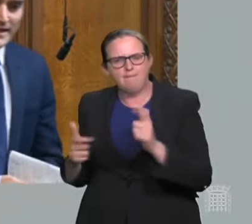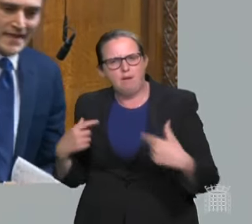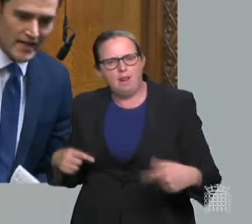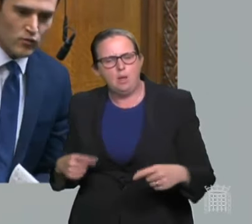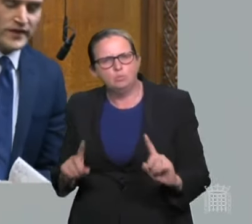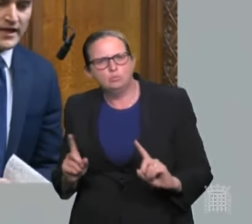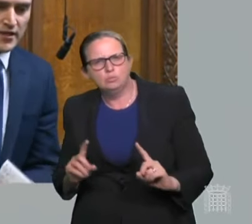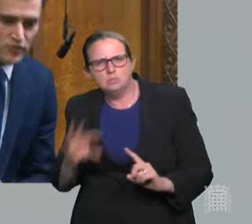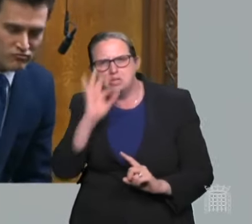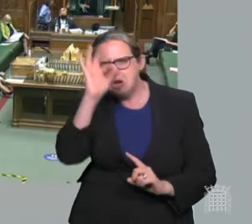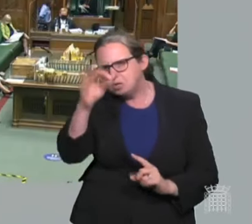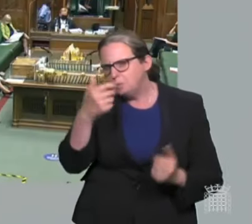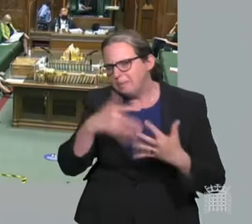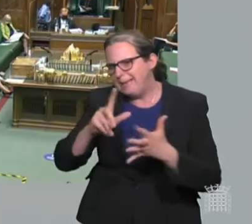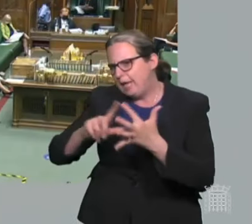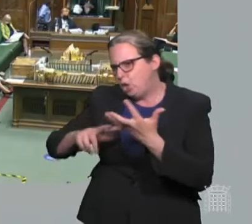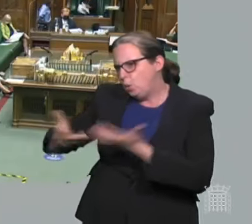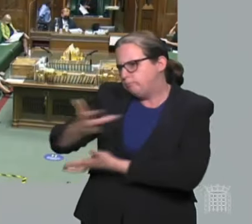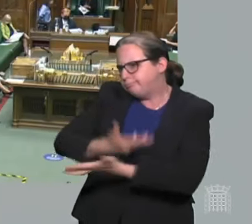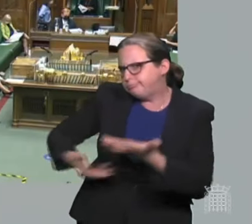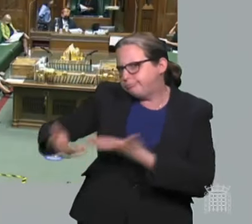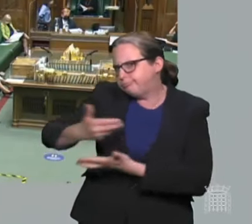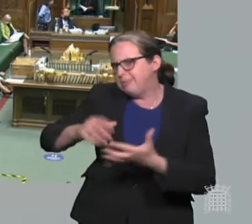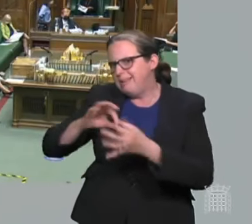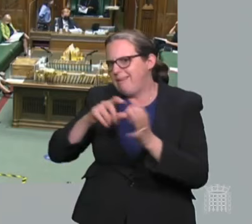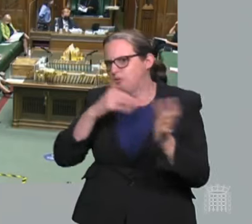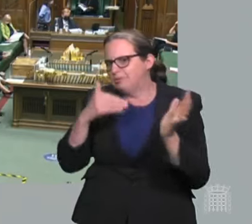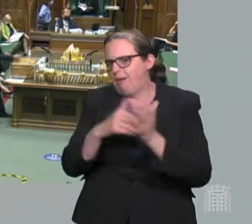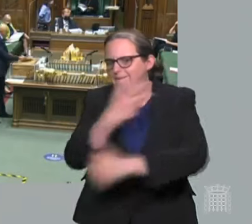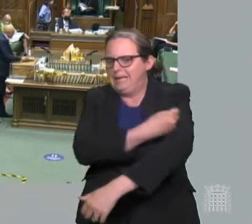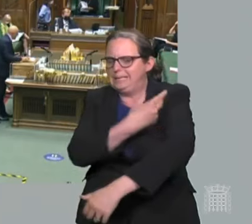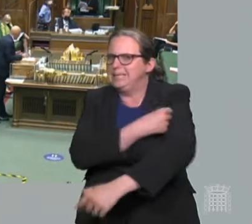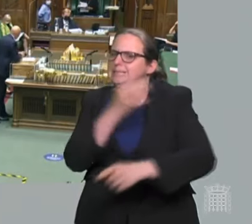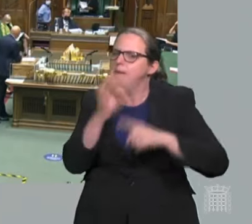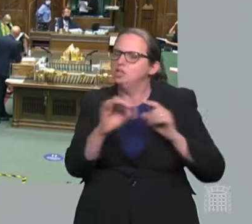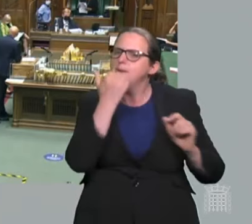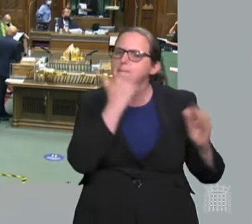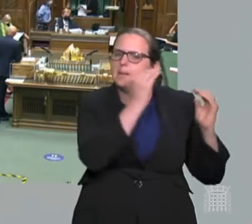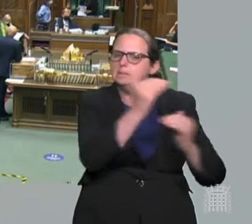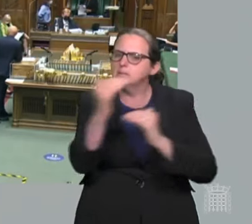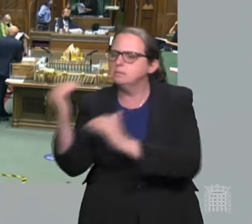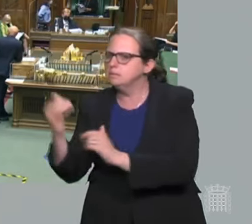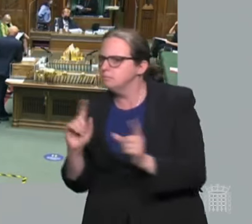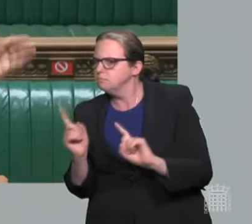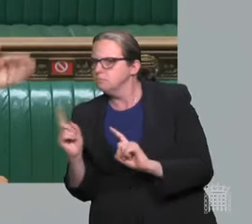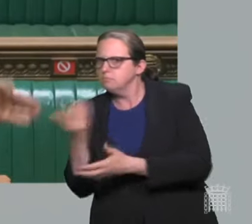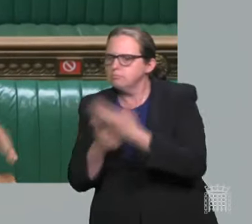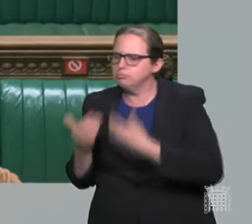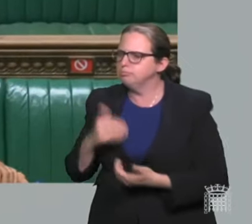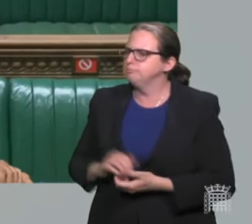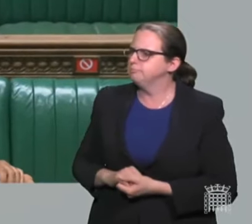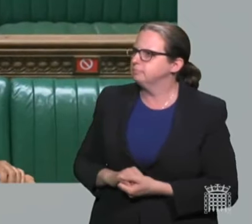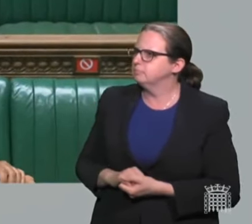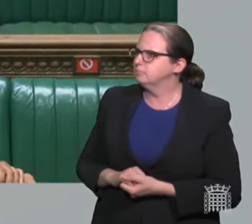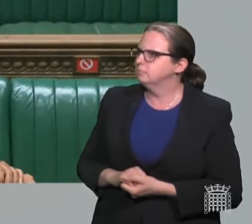what talks he's had with the EU to resolve this problem? So could you stay? First, can I thank my honourable friend for the work that he's personally